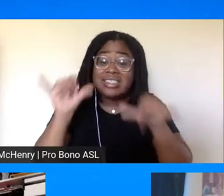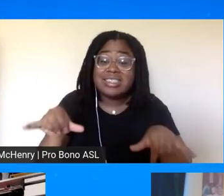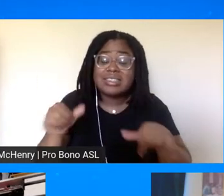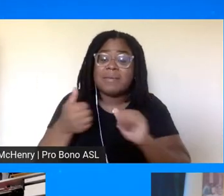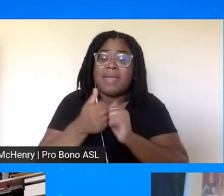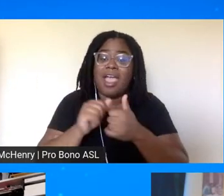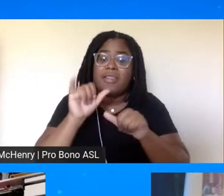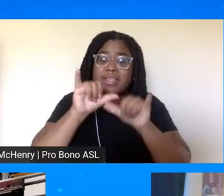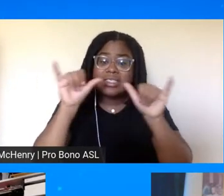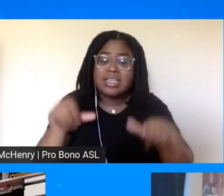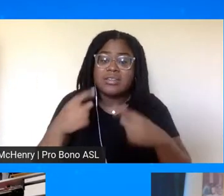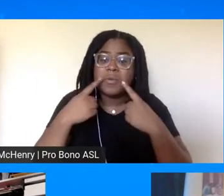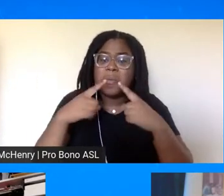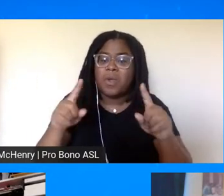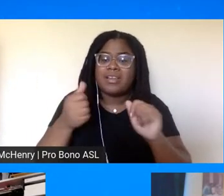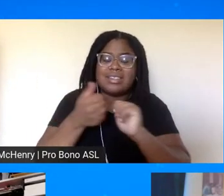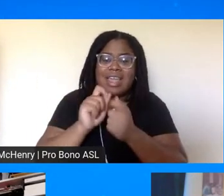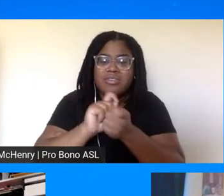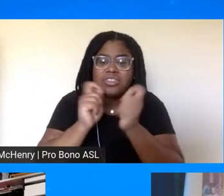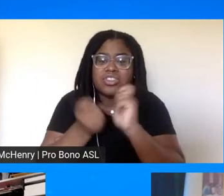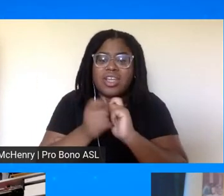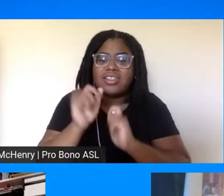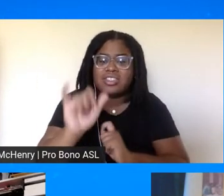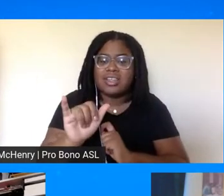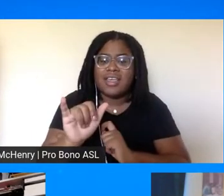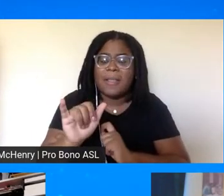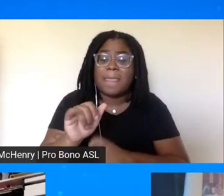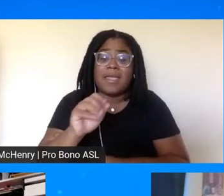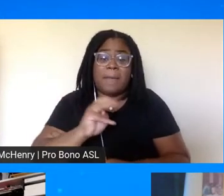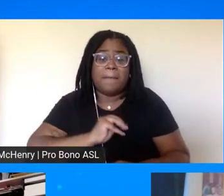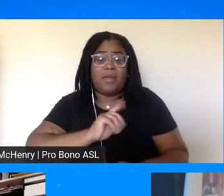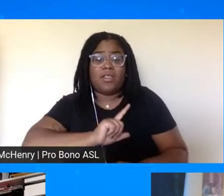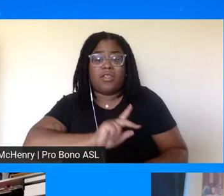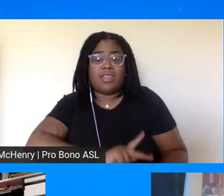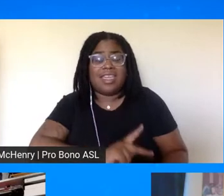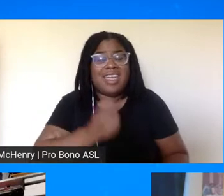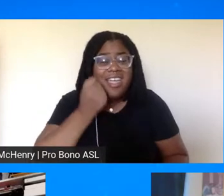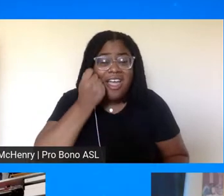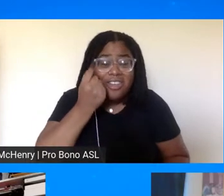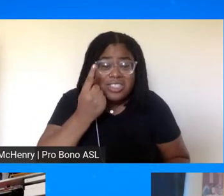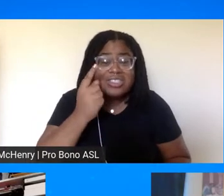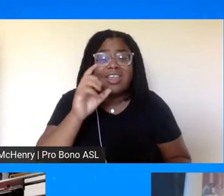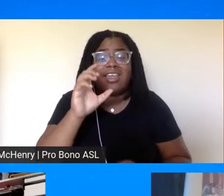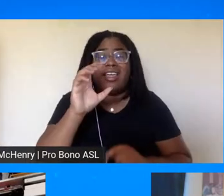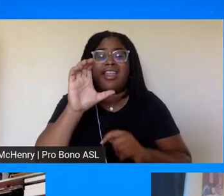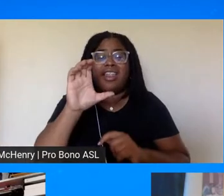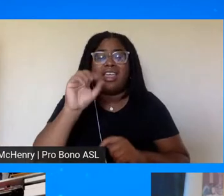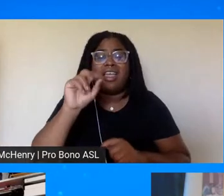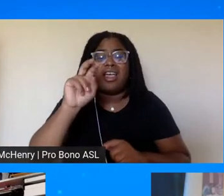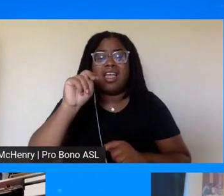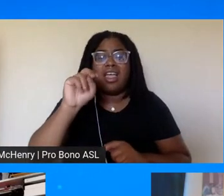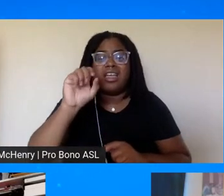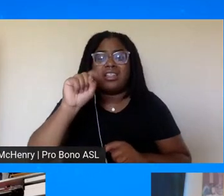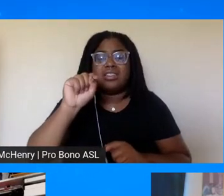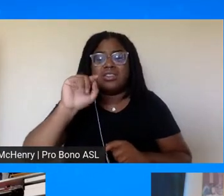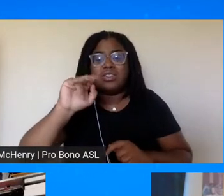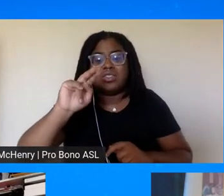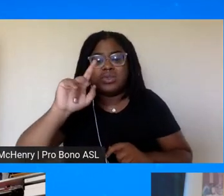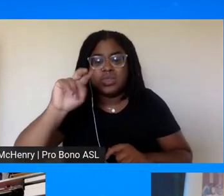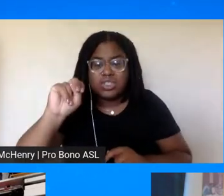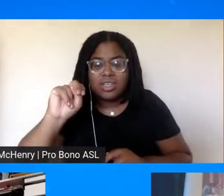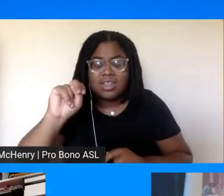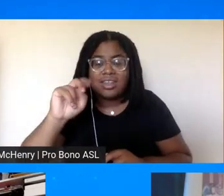and be able to change it. Dr. King understood the constitution. And so we need a lot of work to do, but we can do this. I am no way